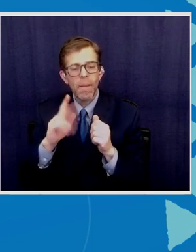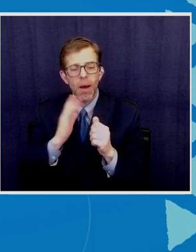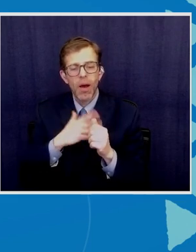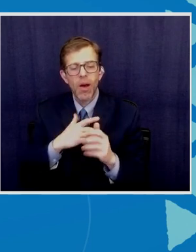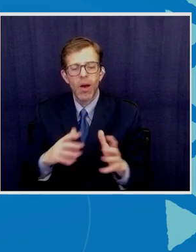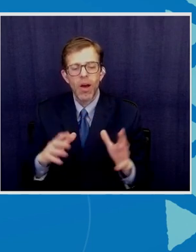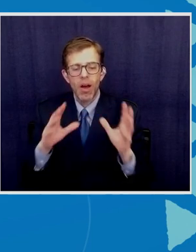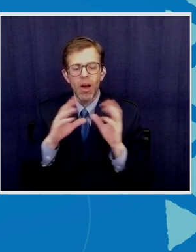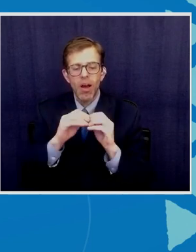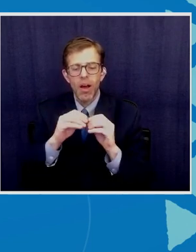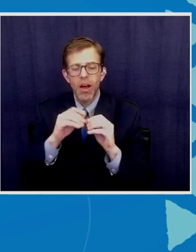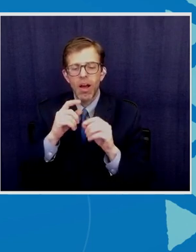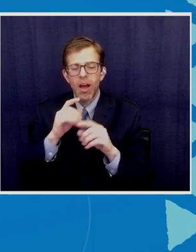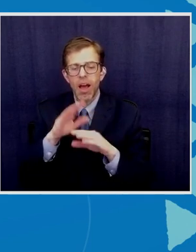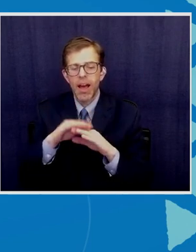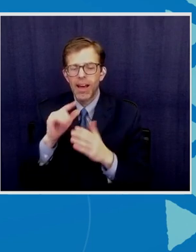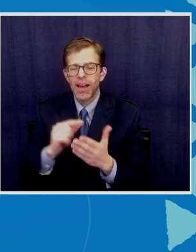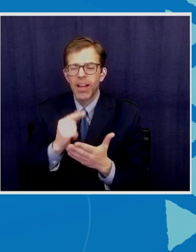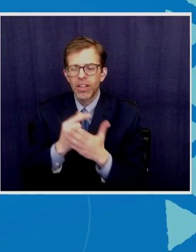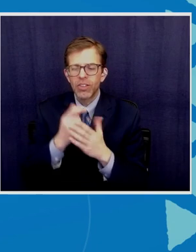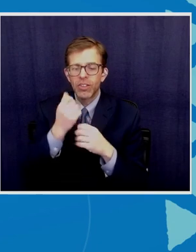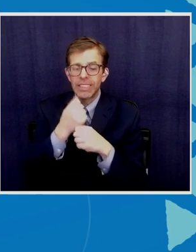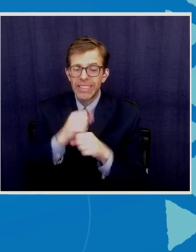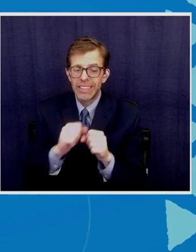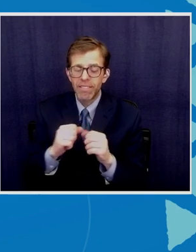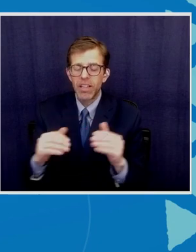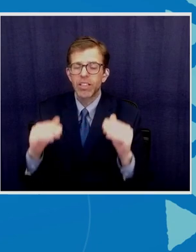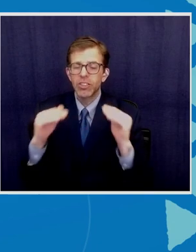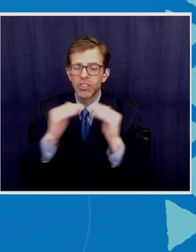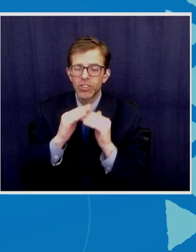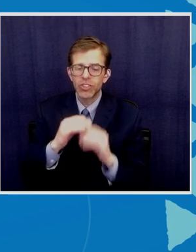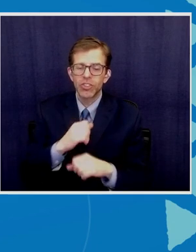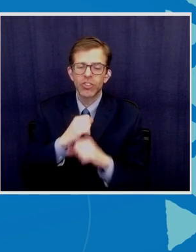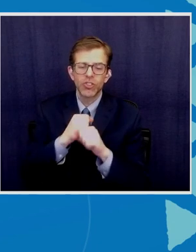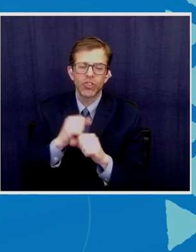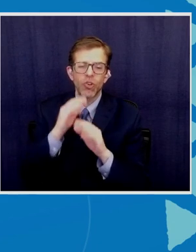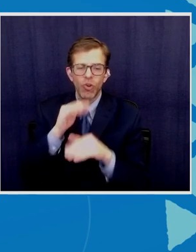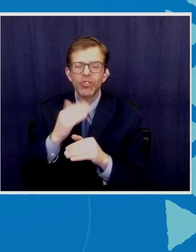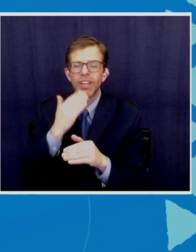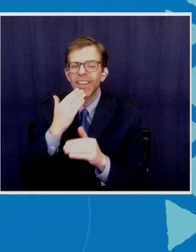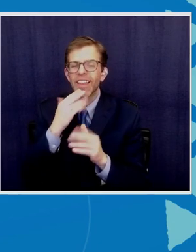ensuring a safe, just and secure ocean. Thank you very much.